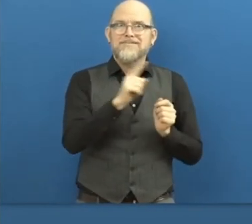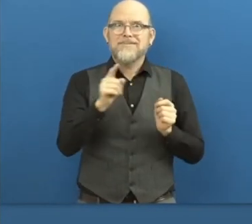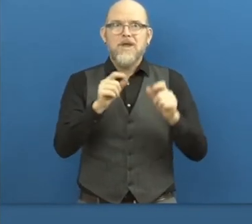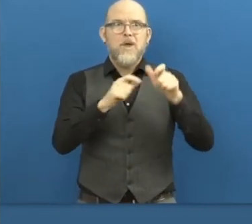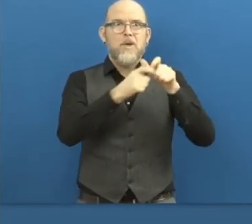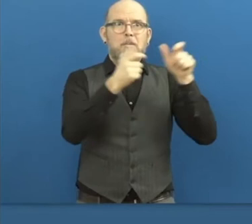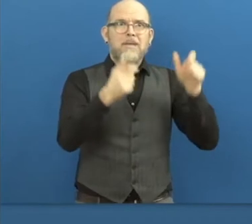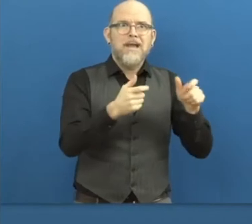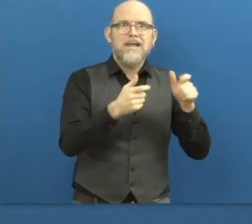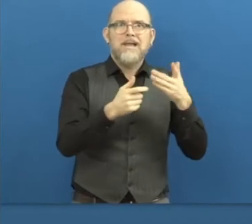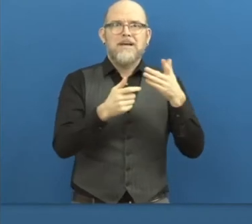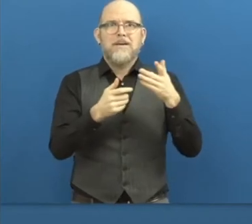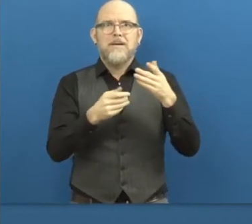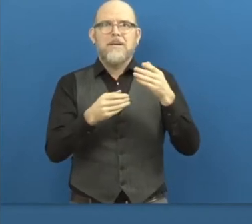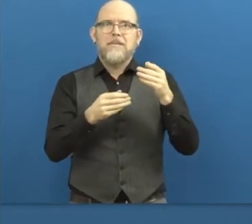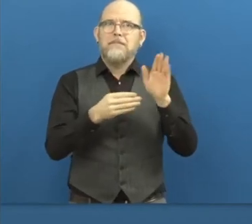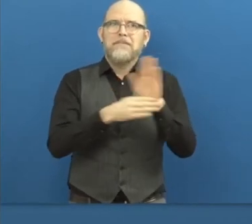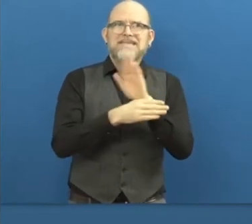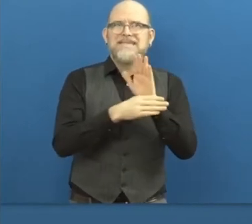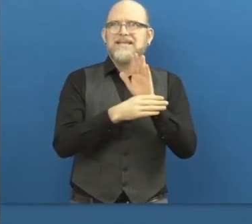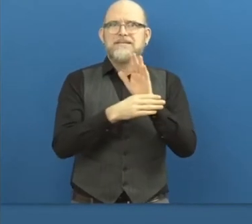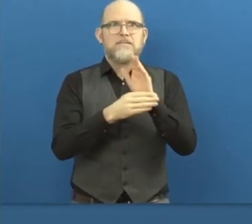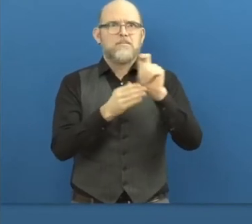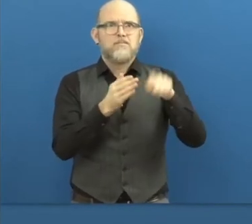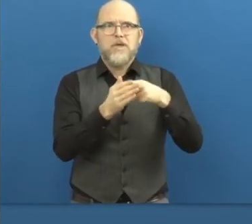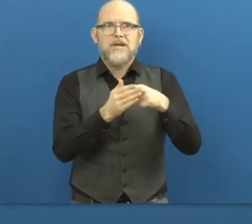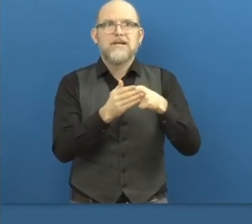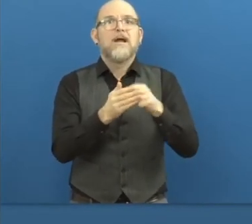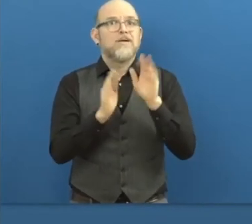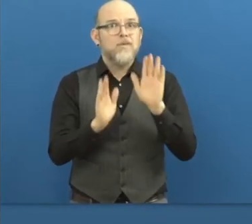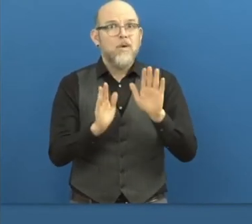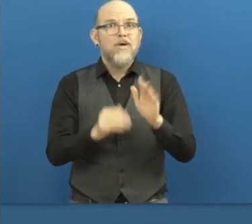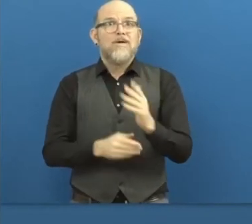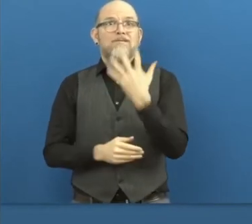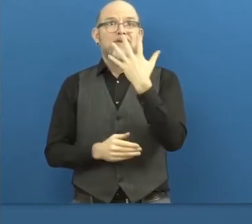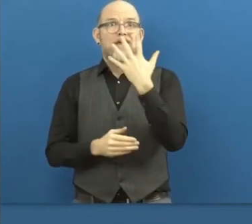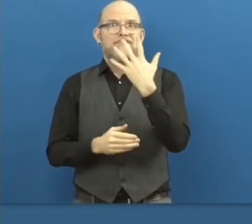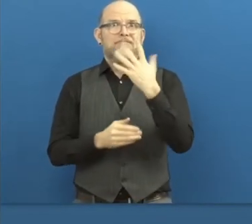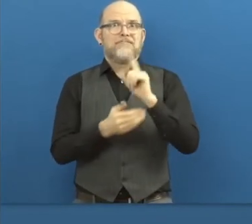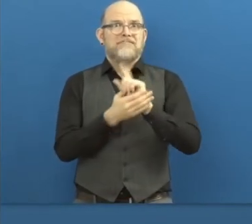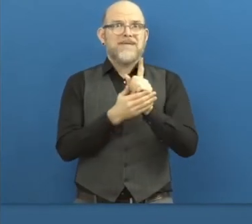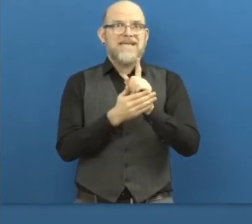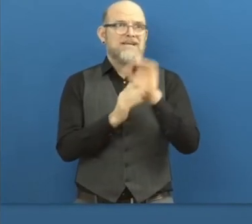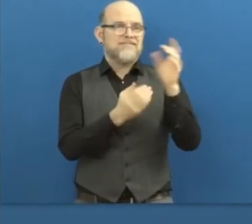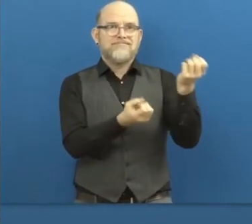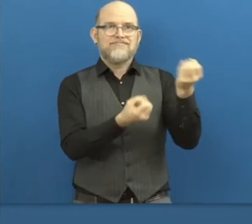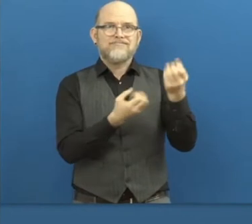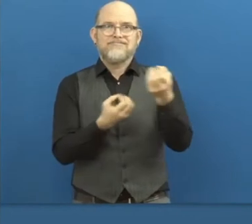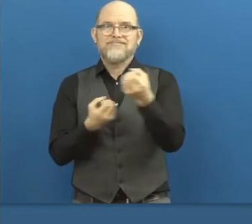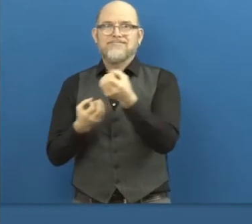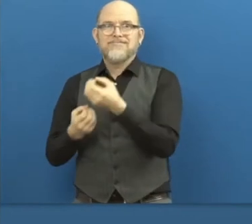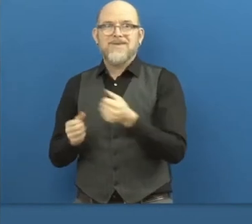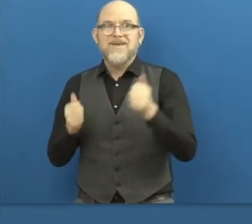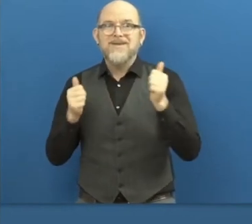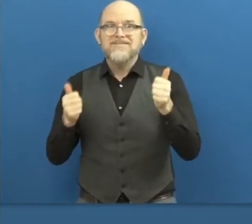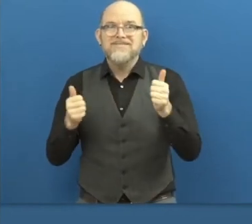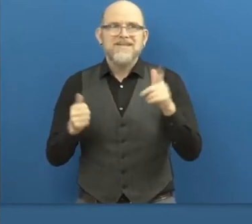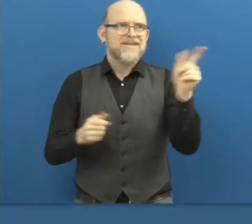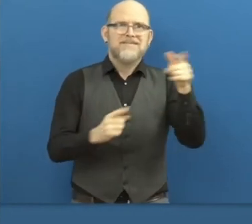explain in the five minutes that I'm going to give them how marvelous they are, the impact they're having, how it all works,